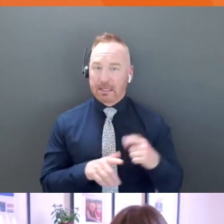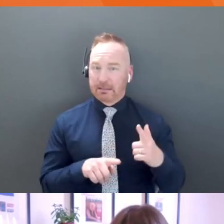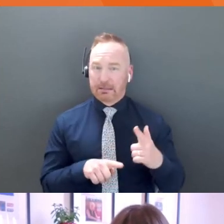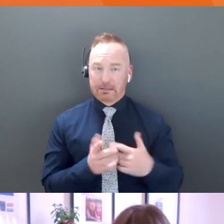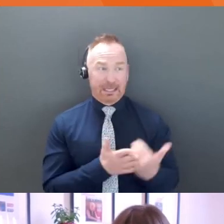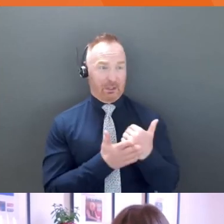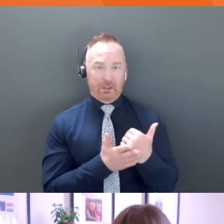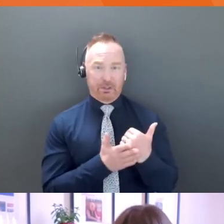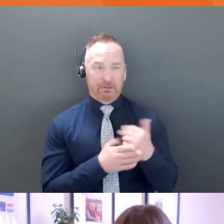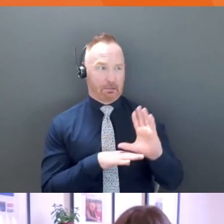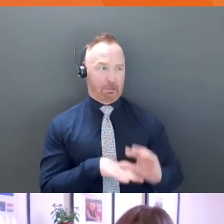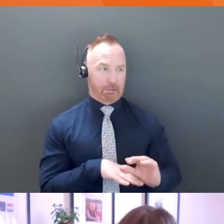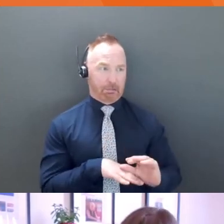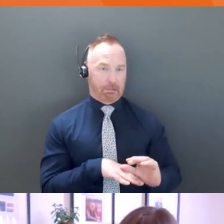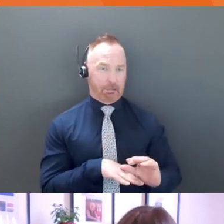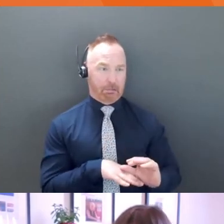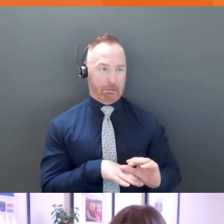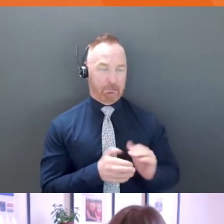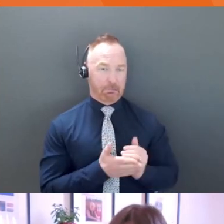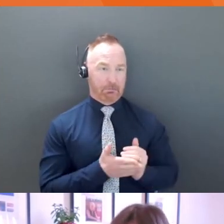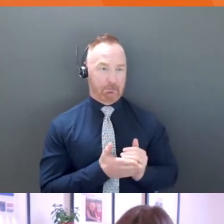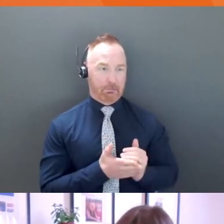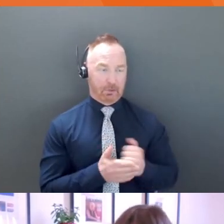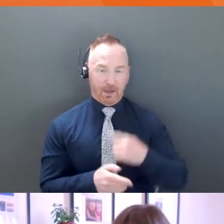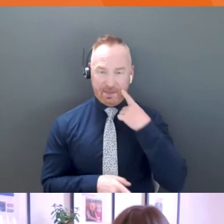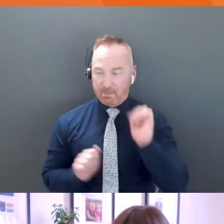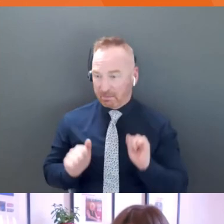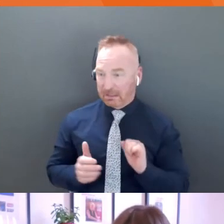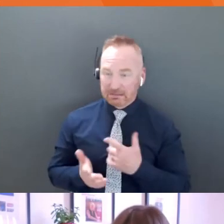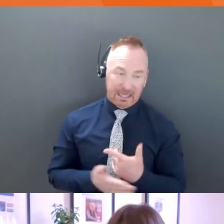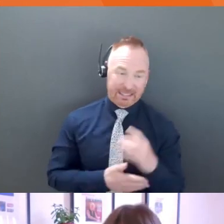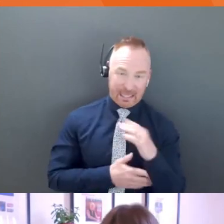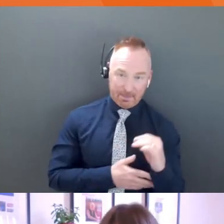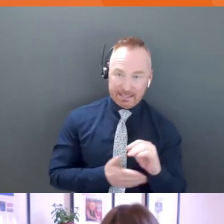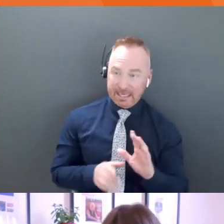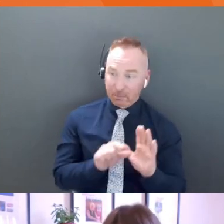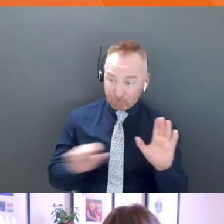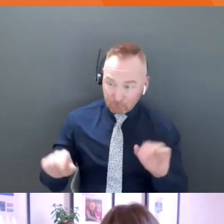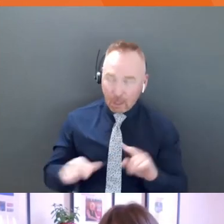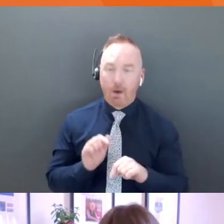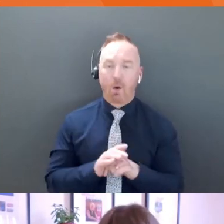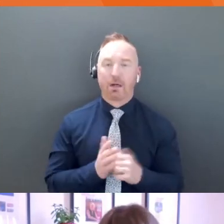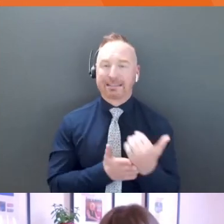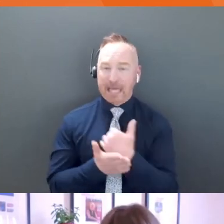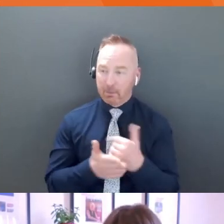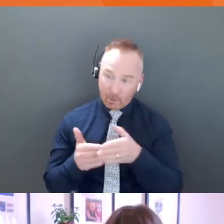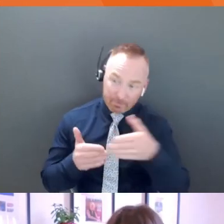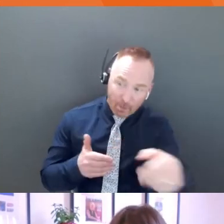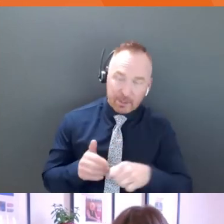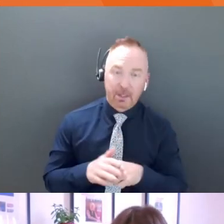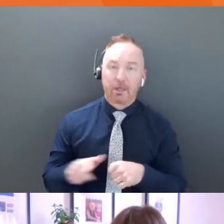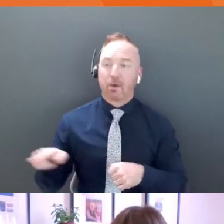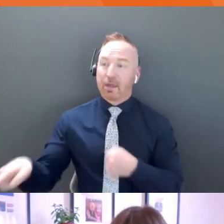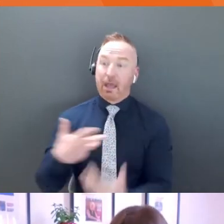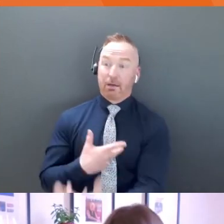that CTO. So you might say, and you know, I'll offer you 5% of the company and this kind of salary as we move forward. So they've got skin in the game.